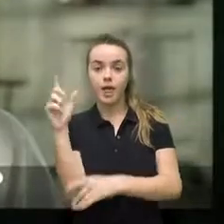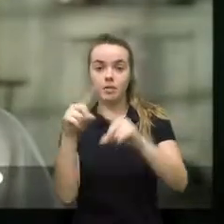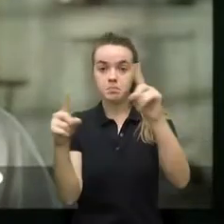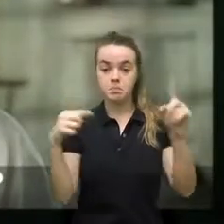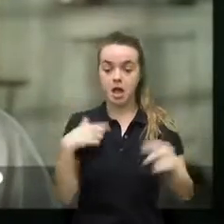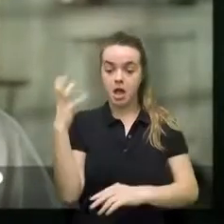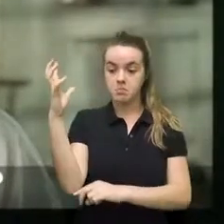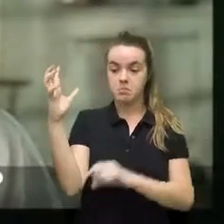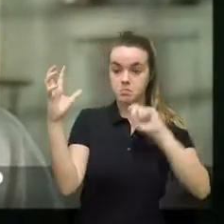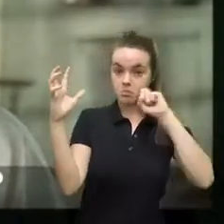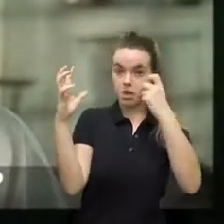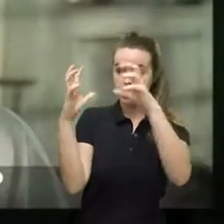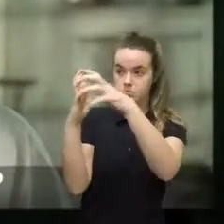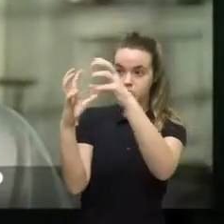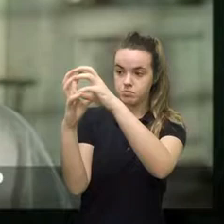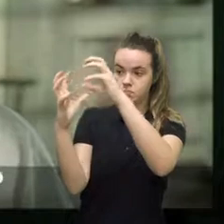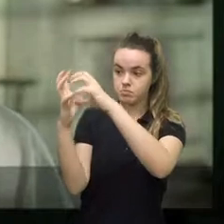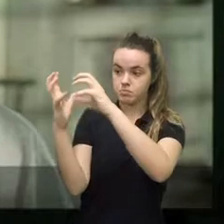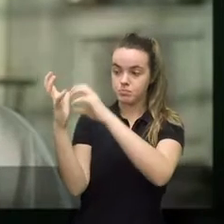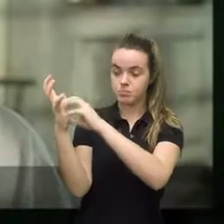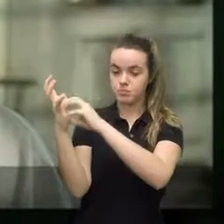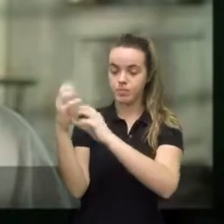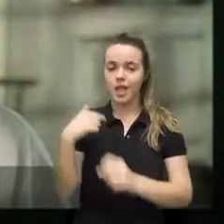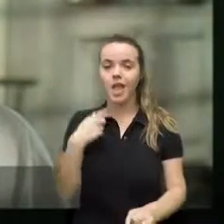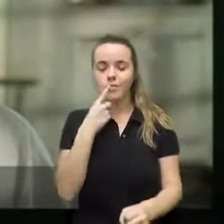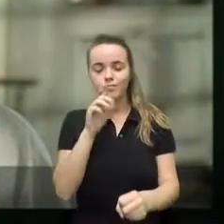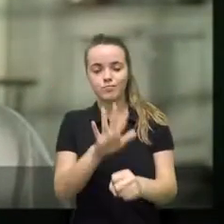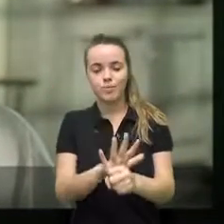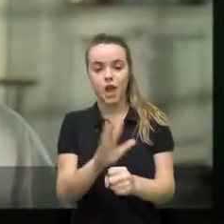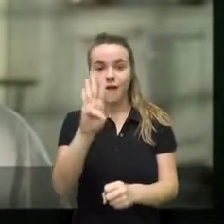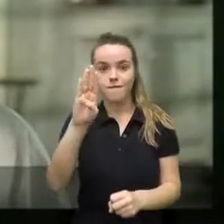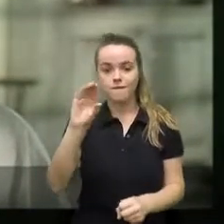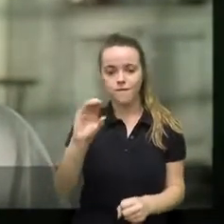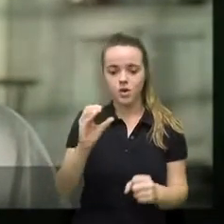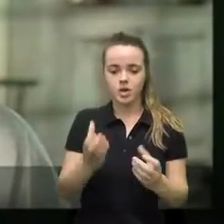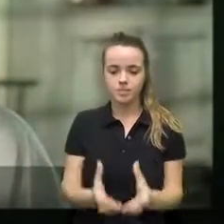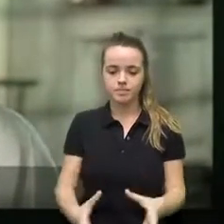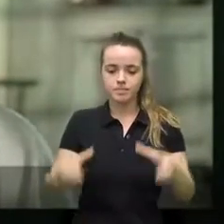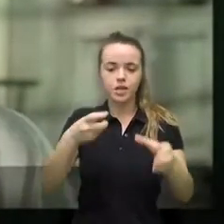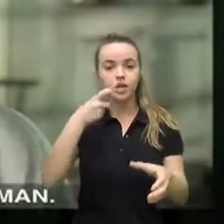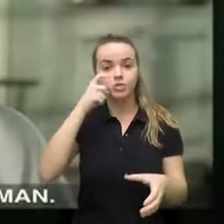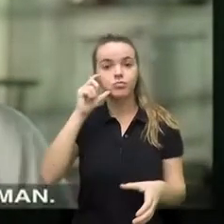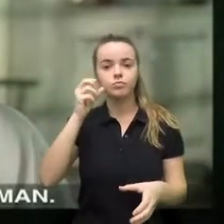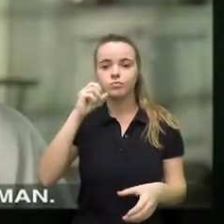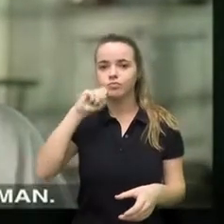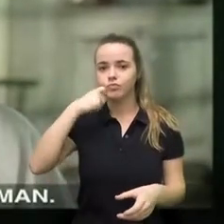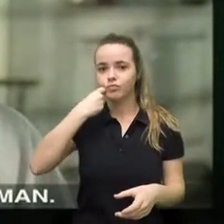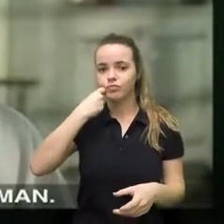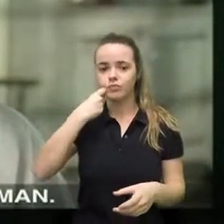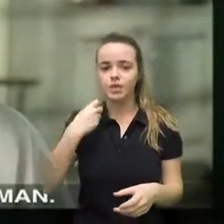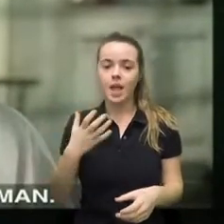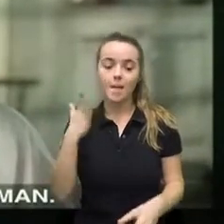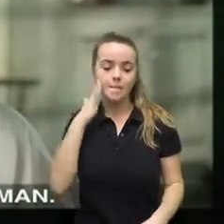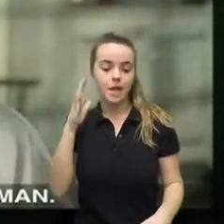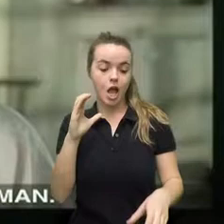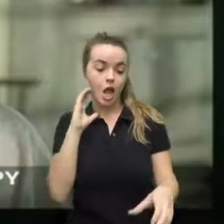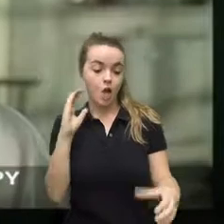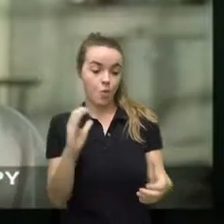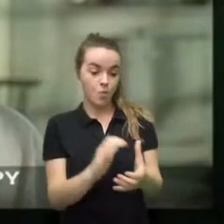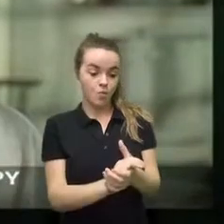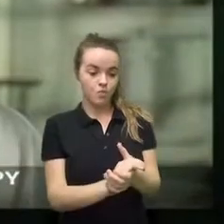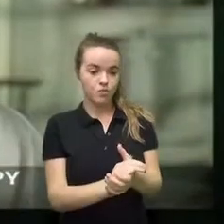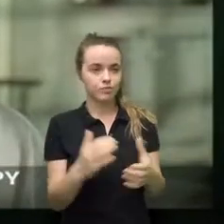at least my orchard is full and blooming I promised myself 40 barrels of cider mrs. gilbert is a hearty woman